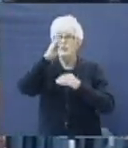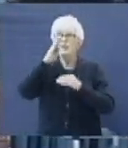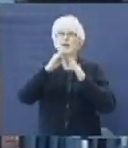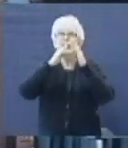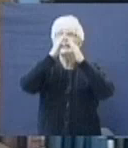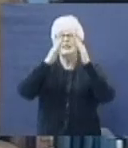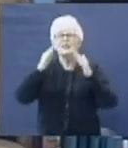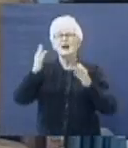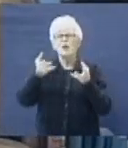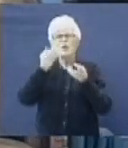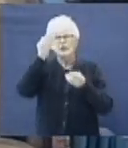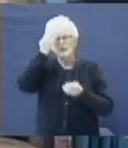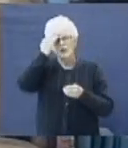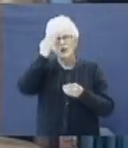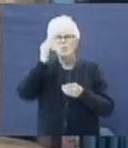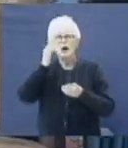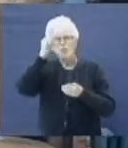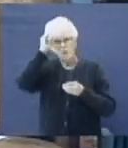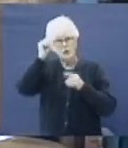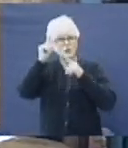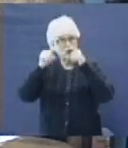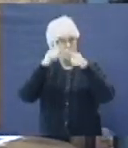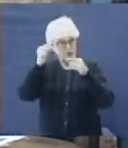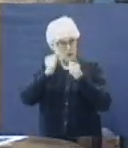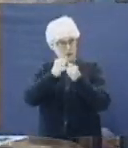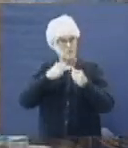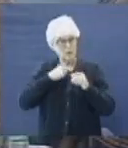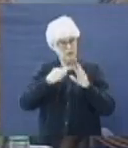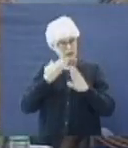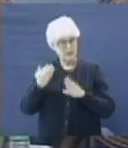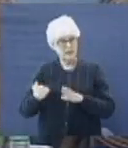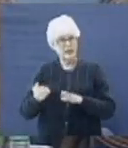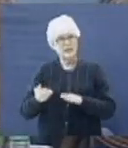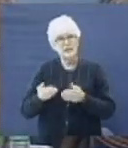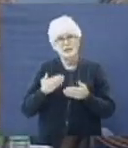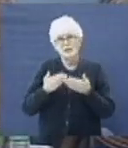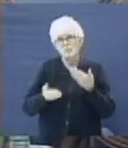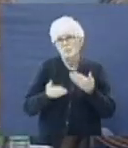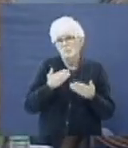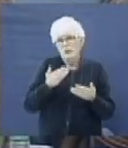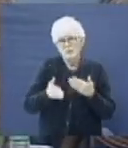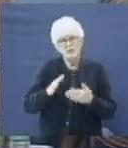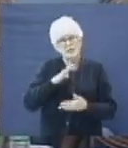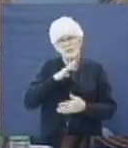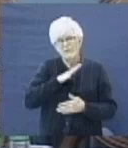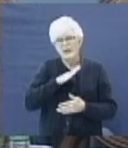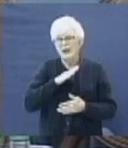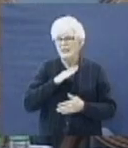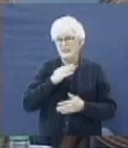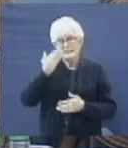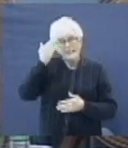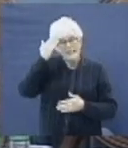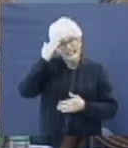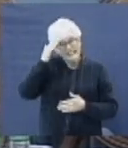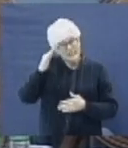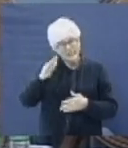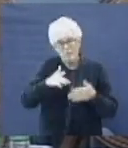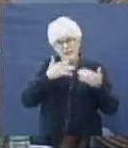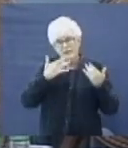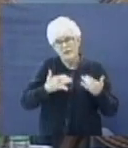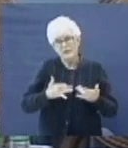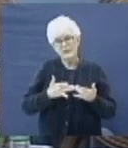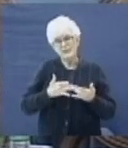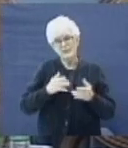I want to know that my boys are going to go with me when they die. God, I know maybe they're fine, but God, I just don't know about their